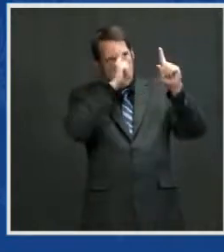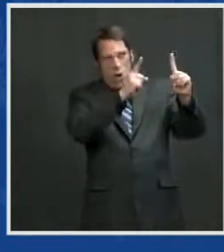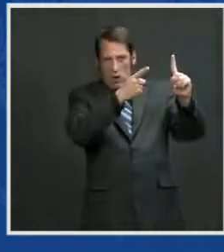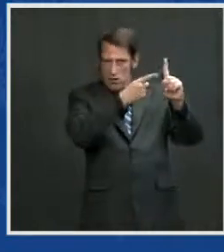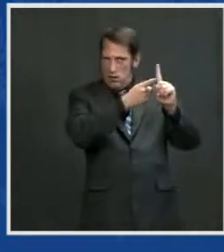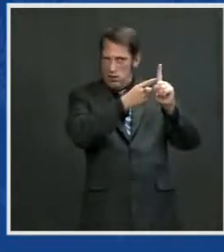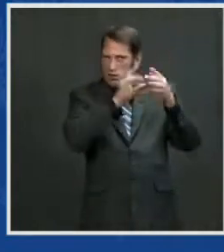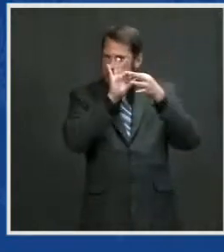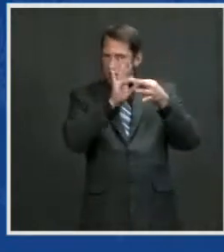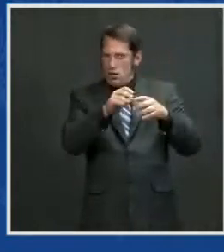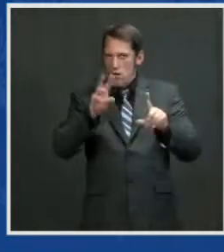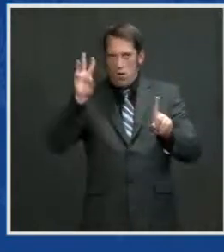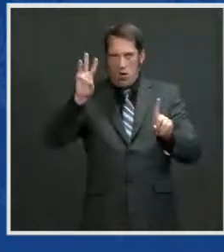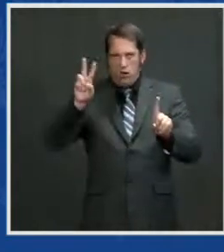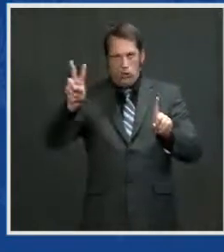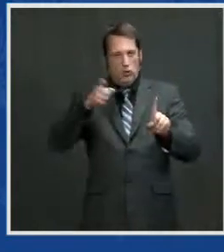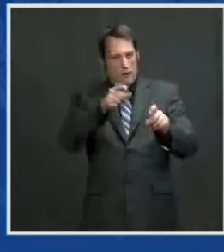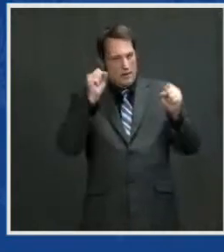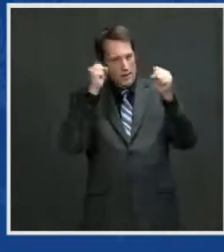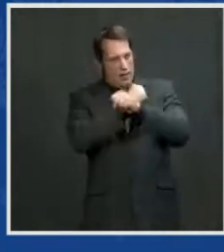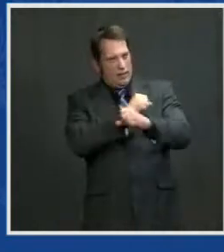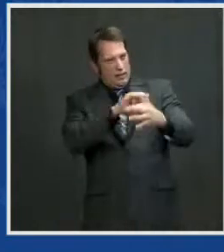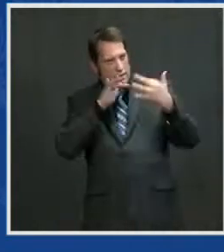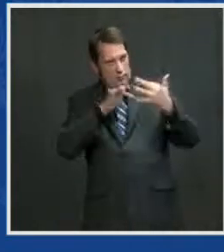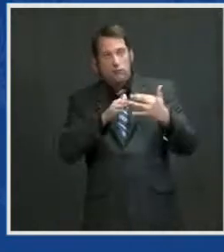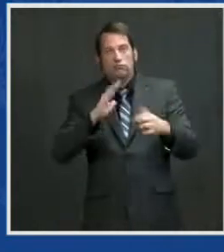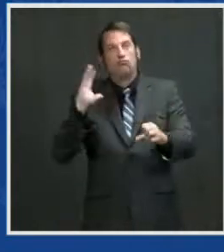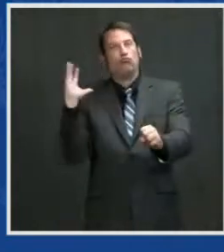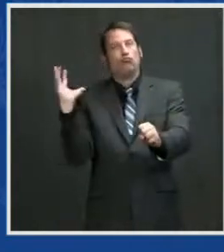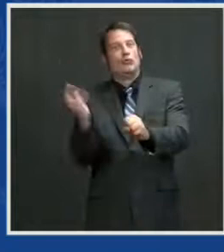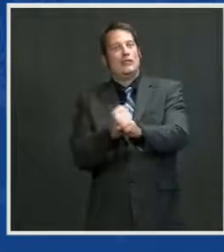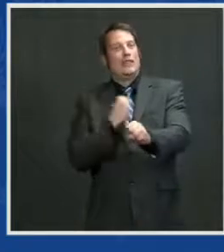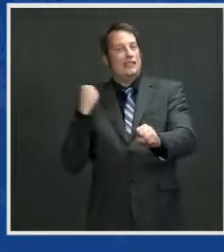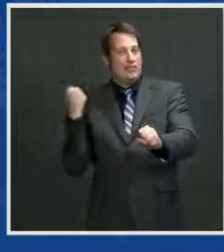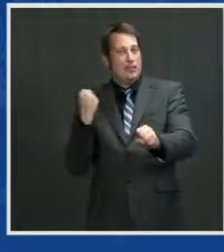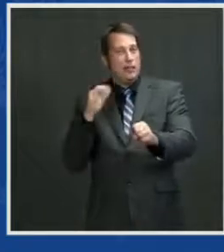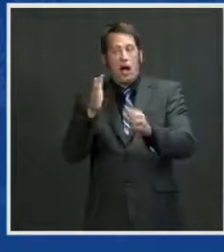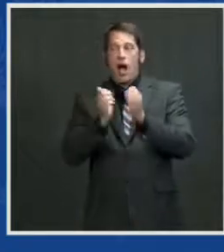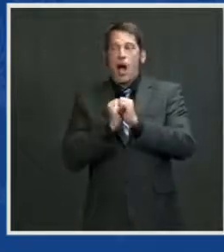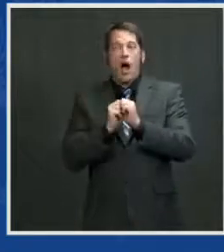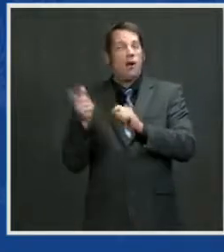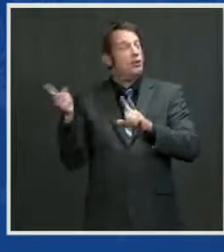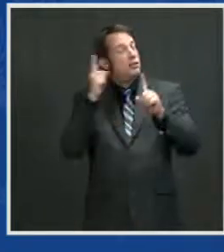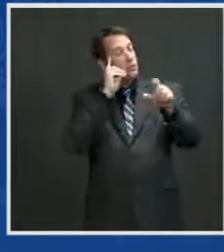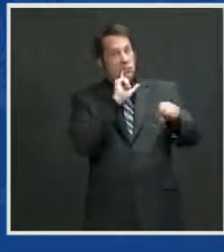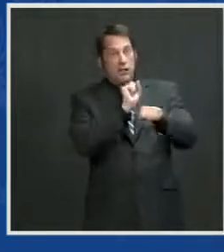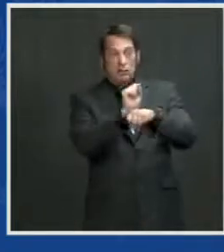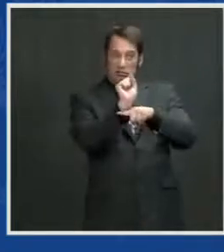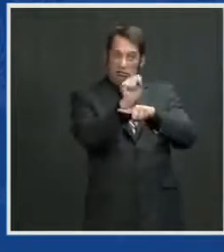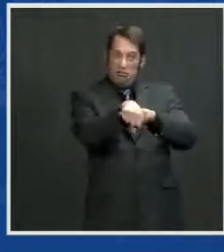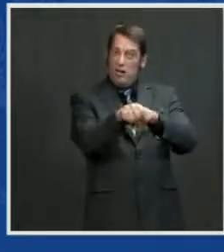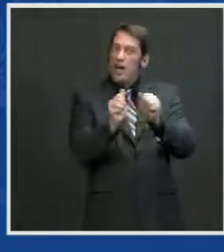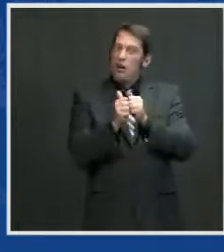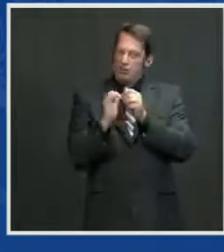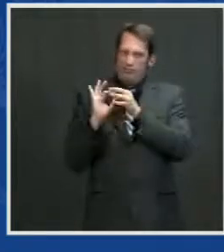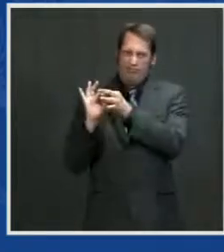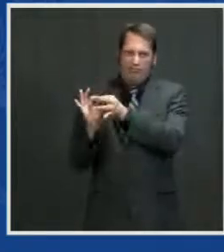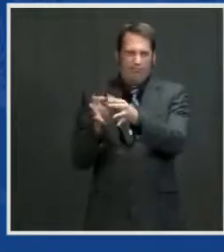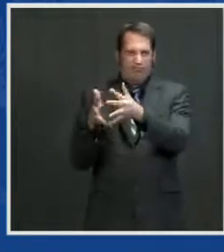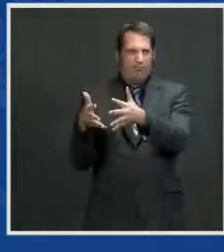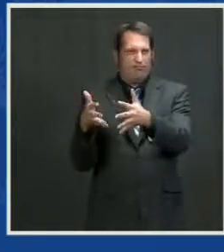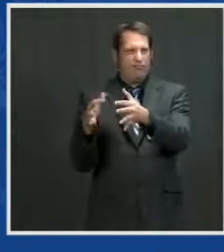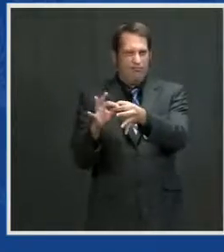fighting, winning is done together. These bonds of history and shared fight